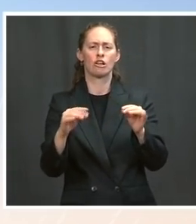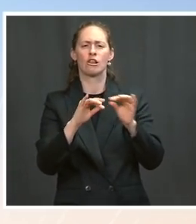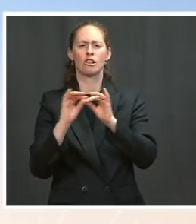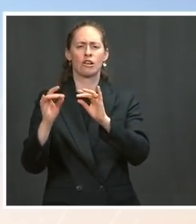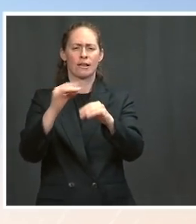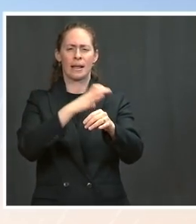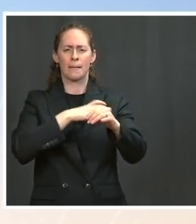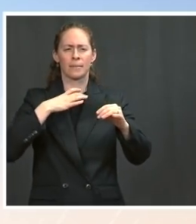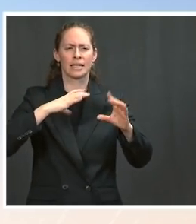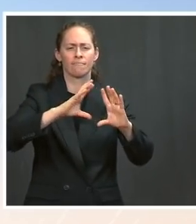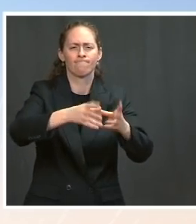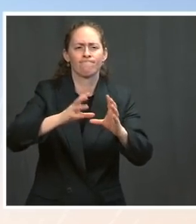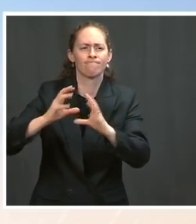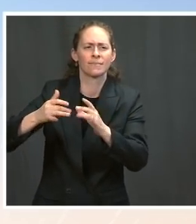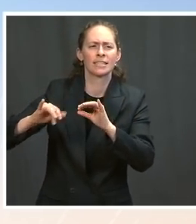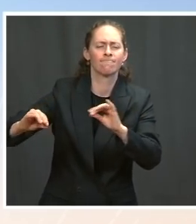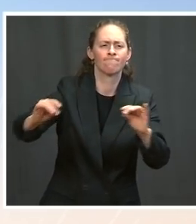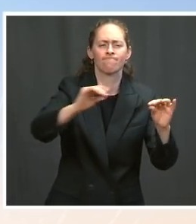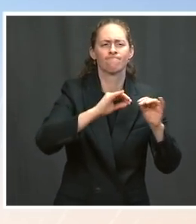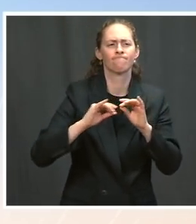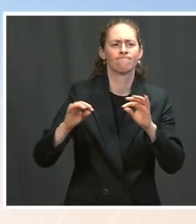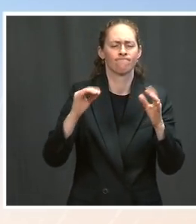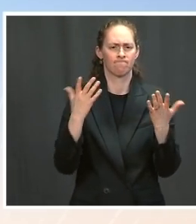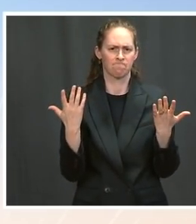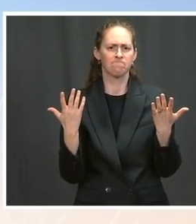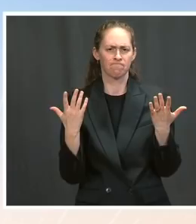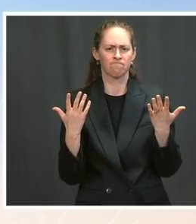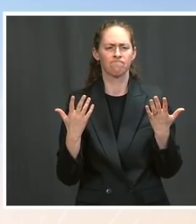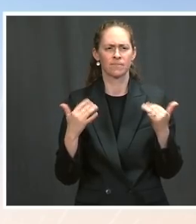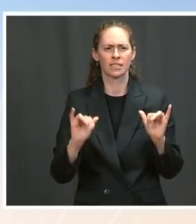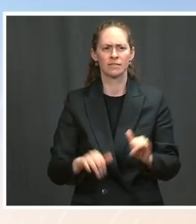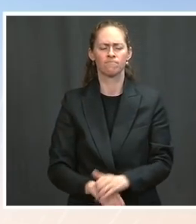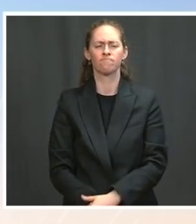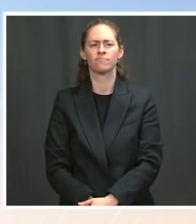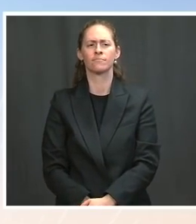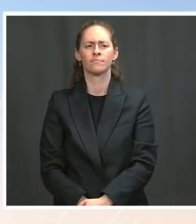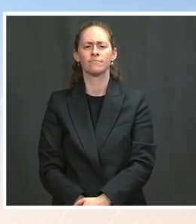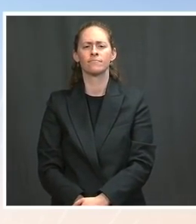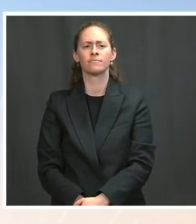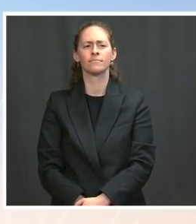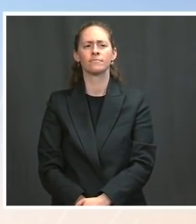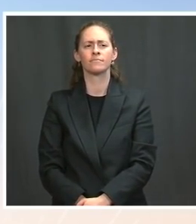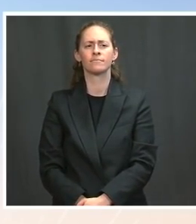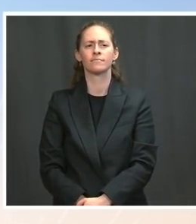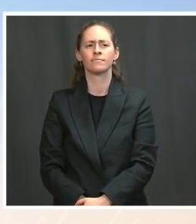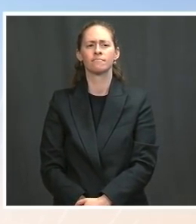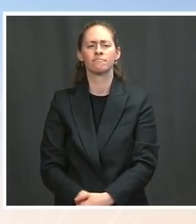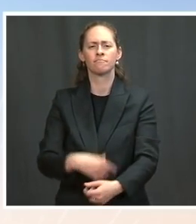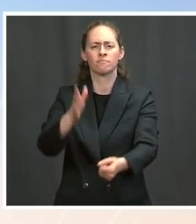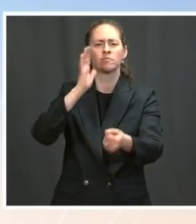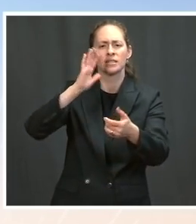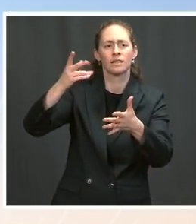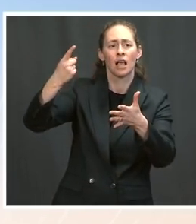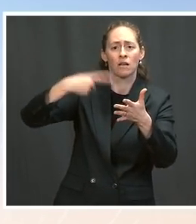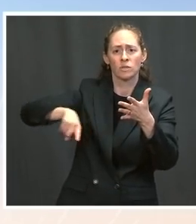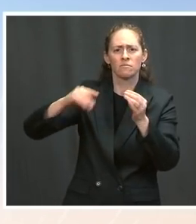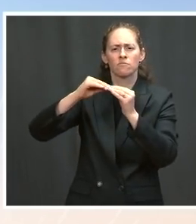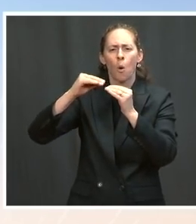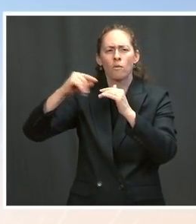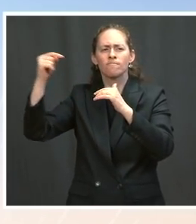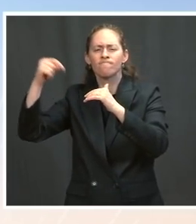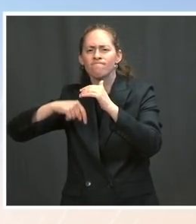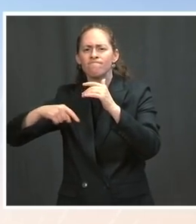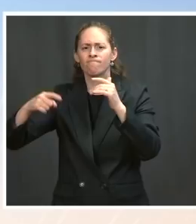with members and their staff. Next week, I expect we'll have a range of conversations to the up at the highest level on down,